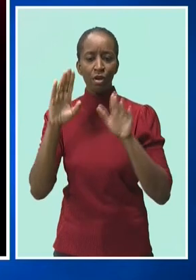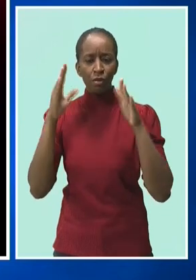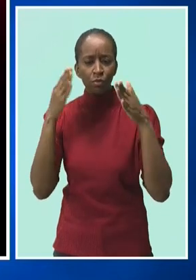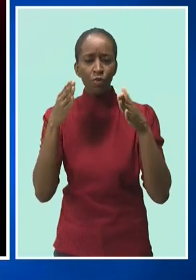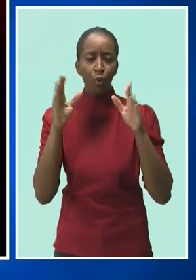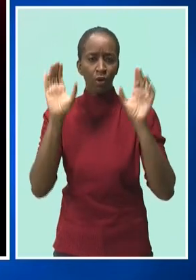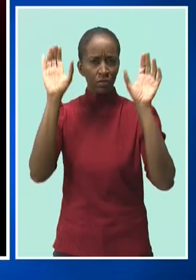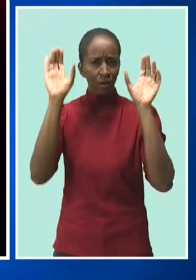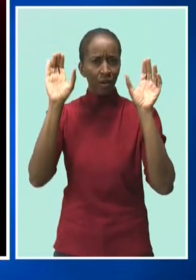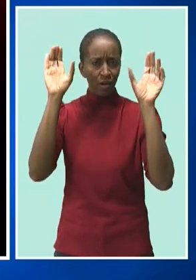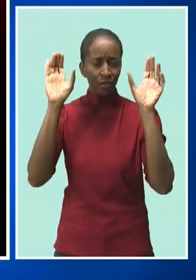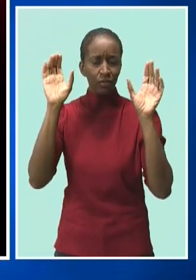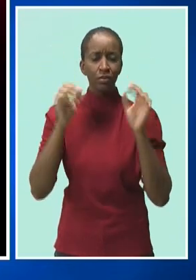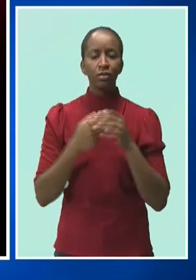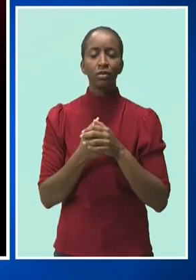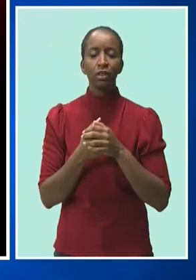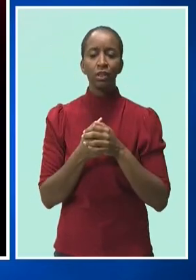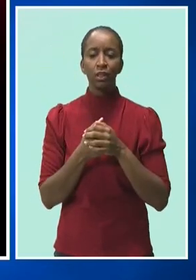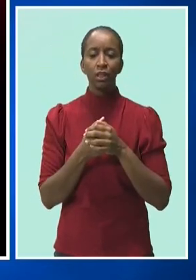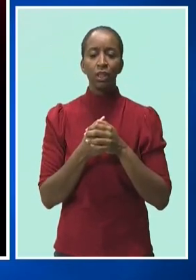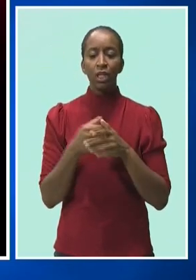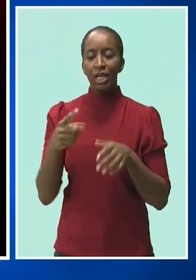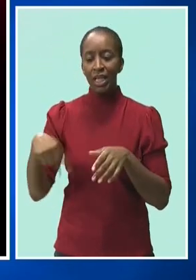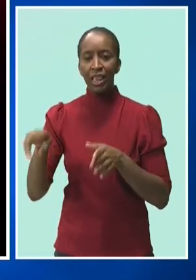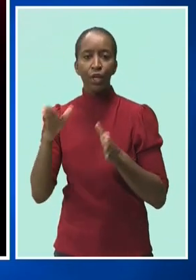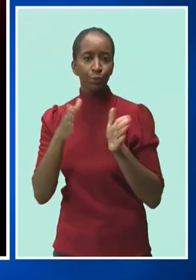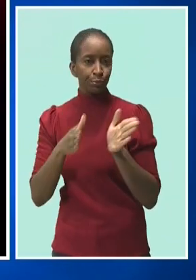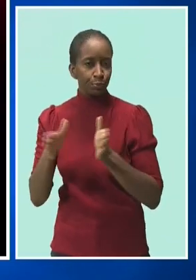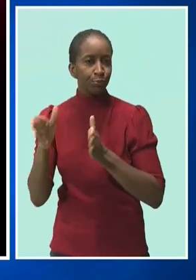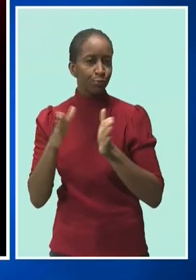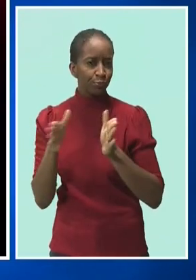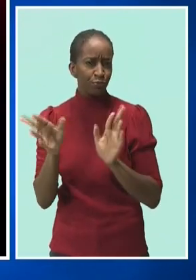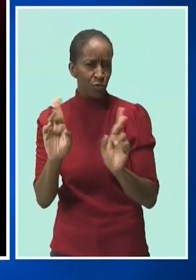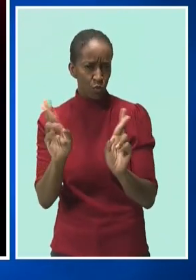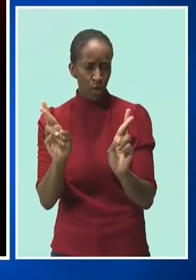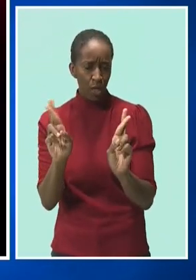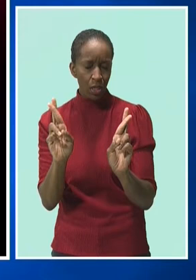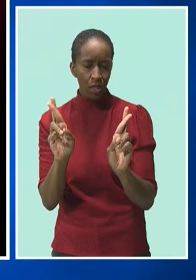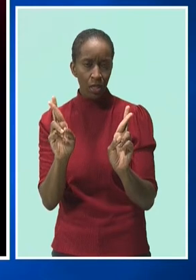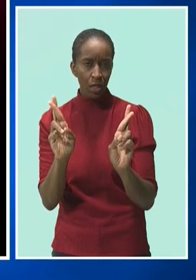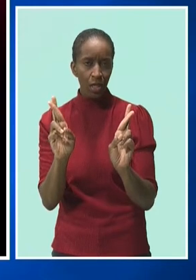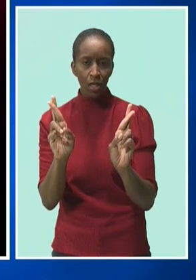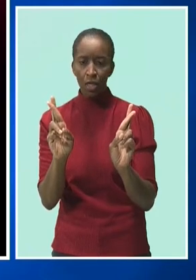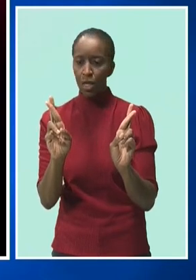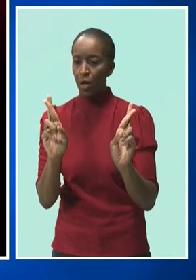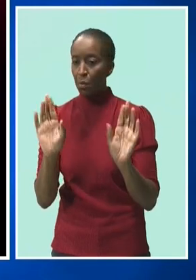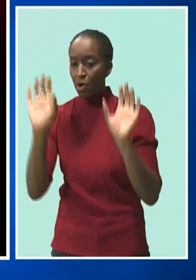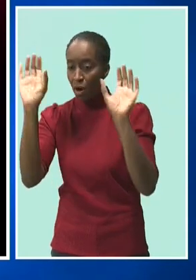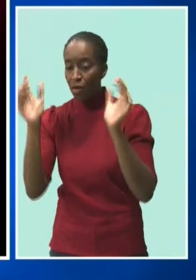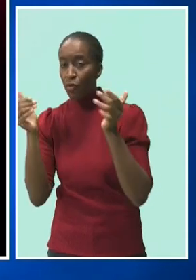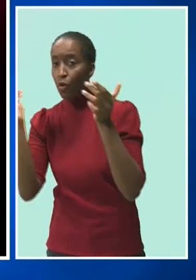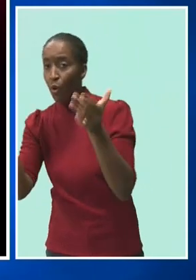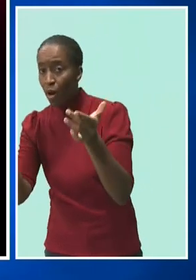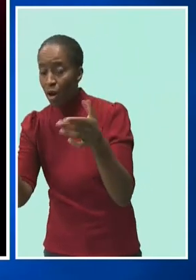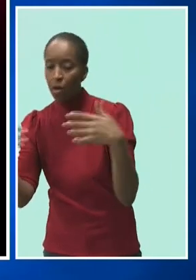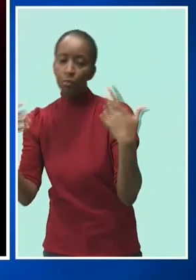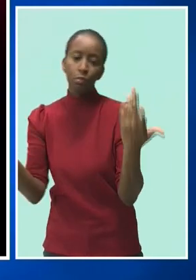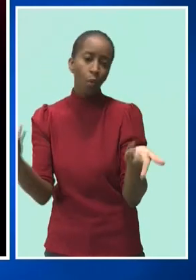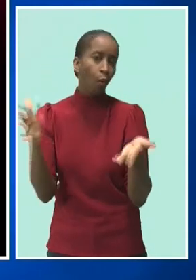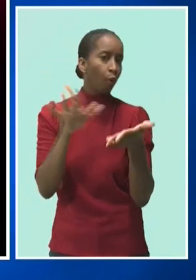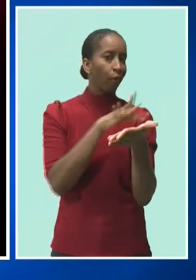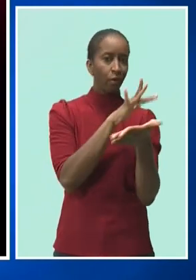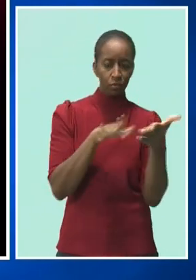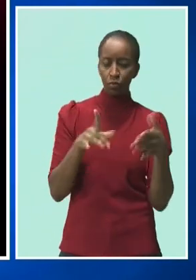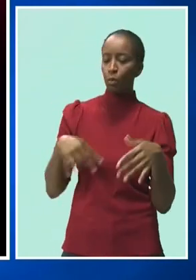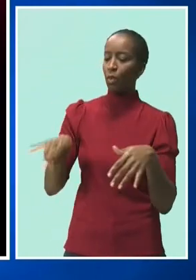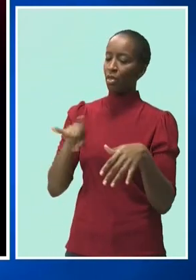season are making plans for any eventuality. Whether the Carnival